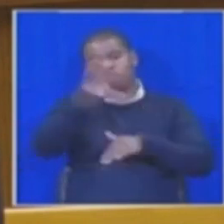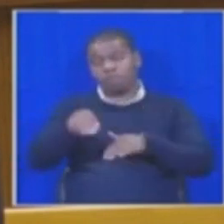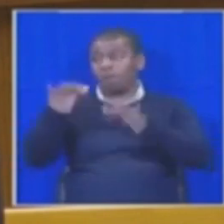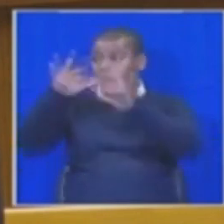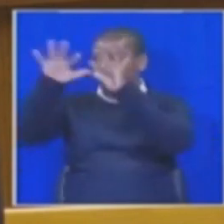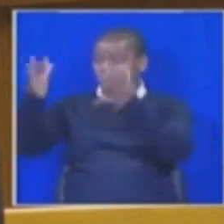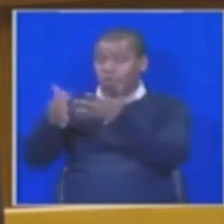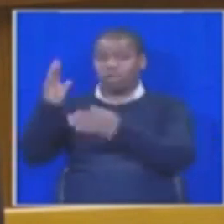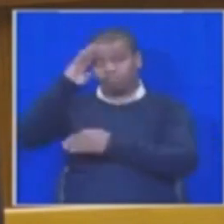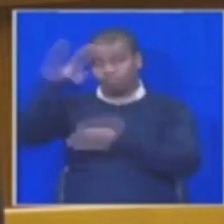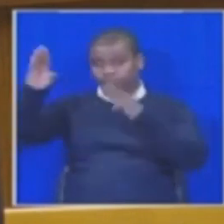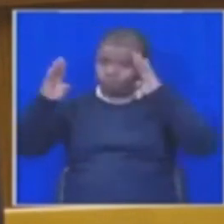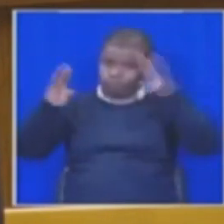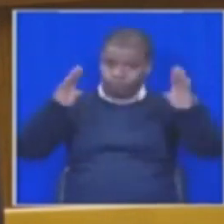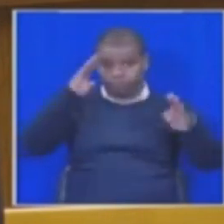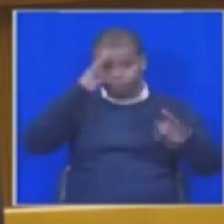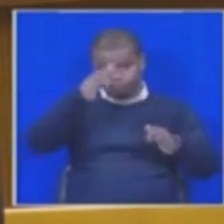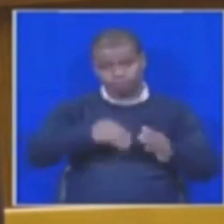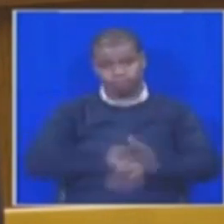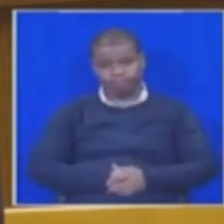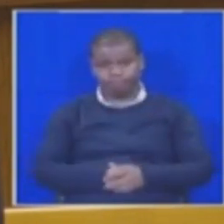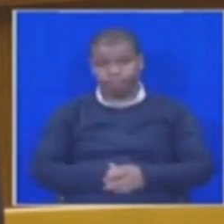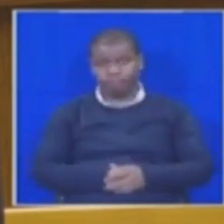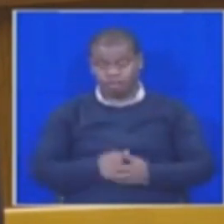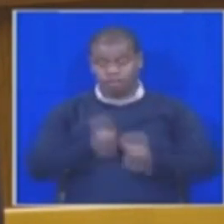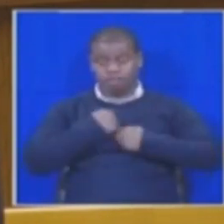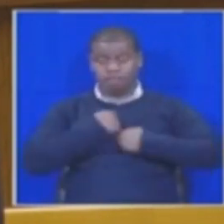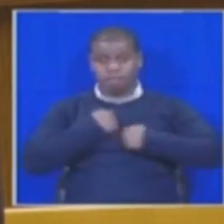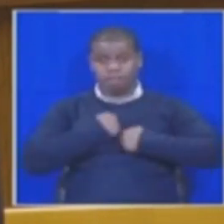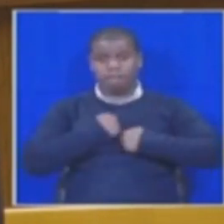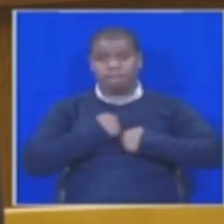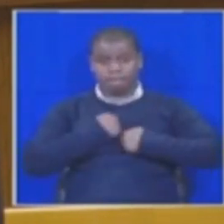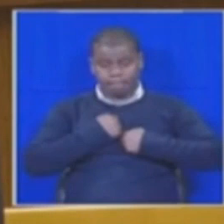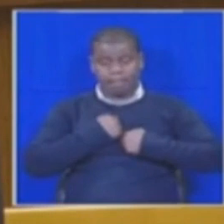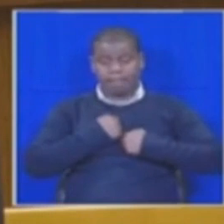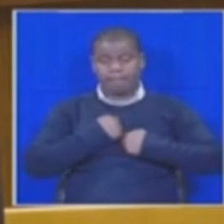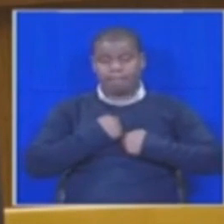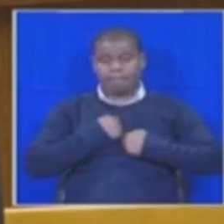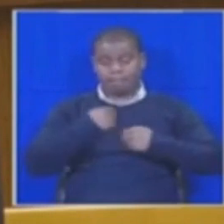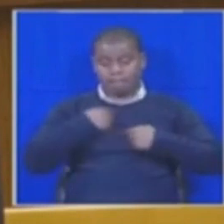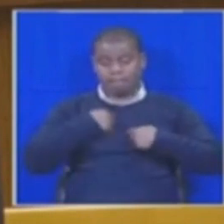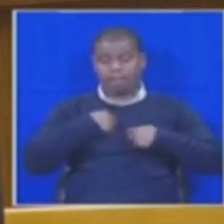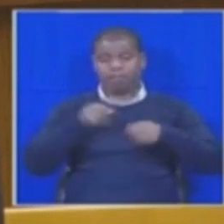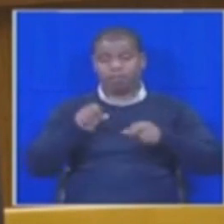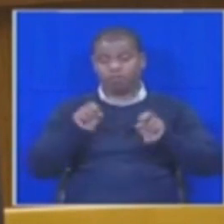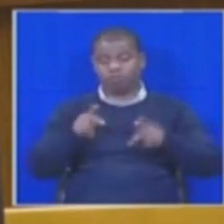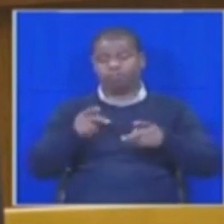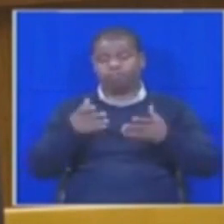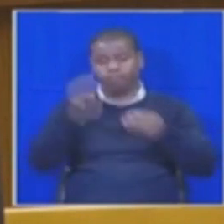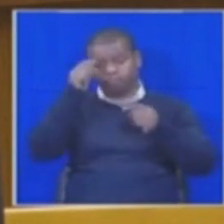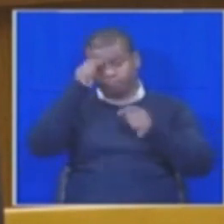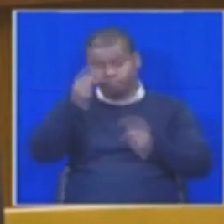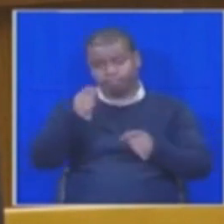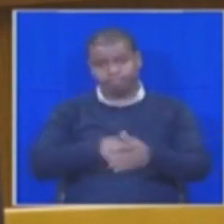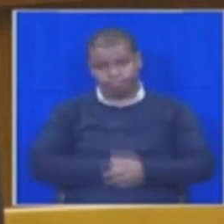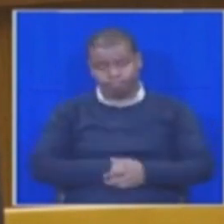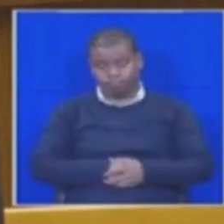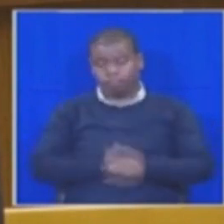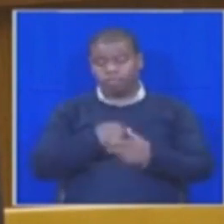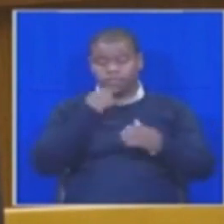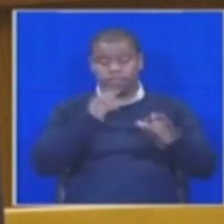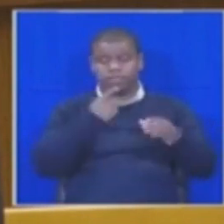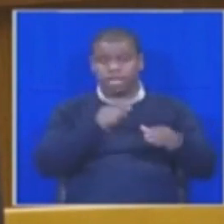world at large, good morning. May I take this opportunity to say that the African National